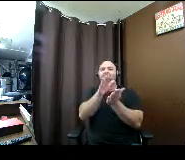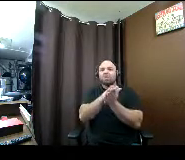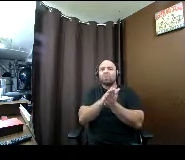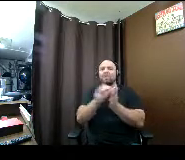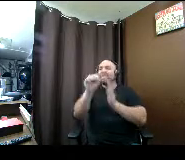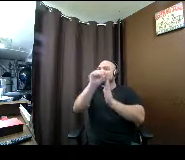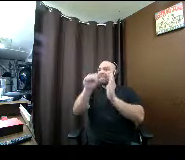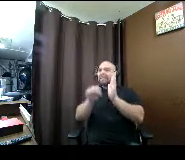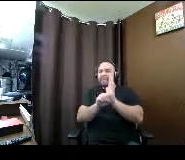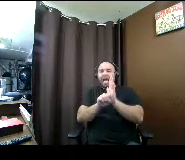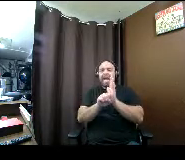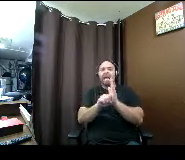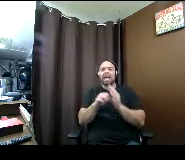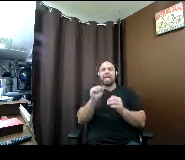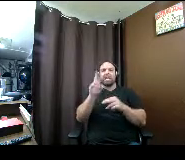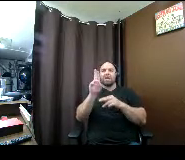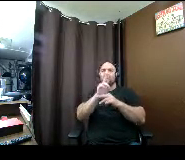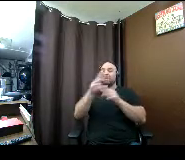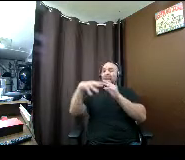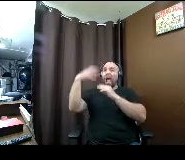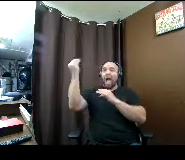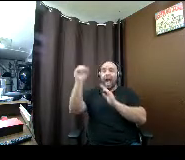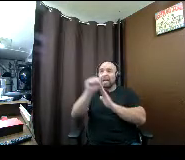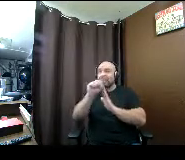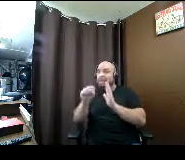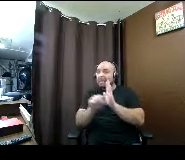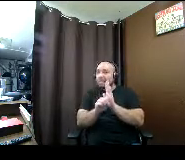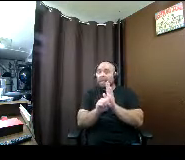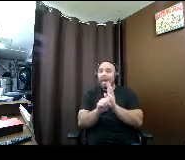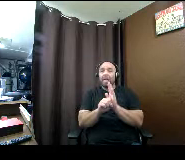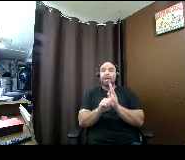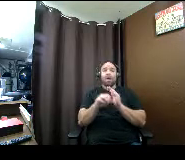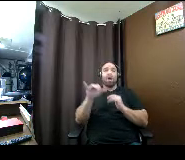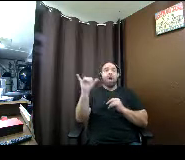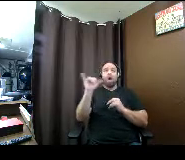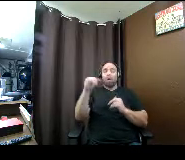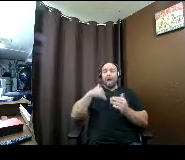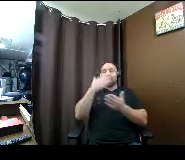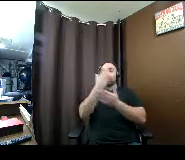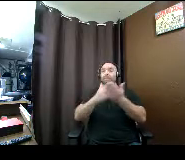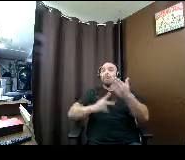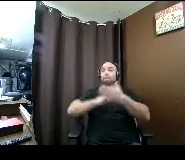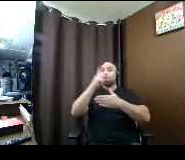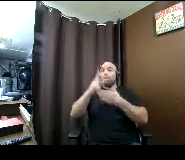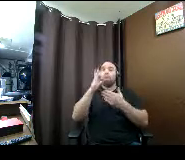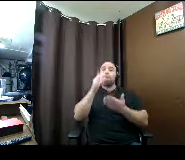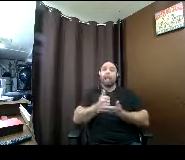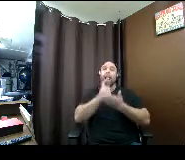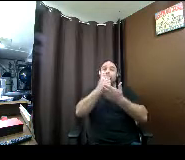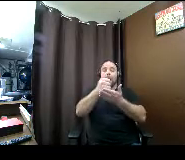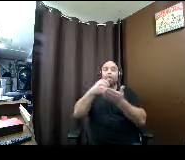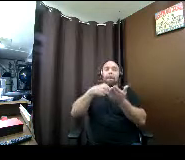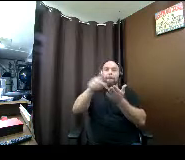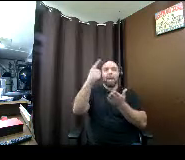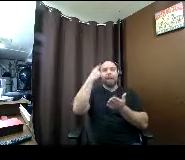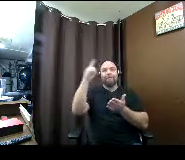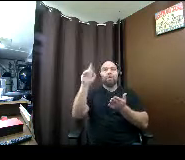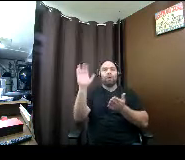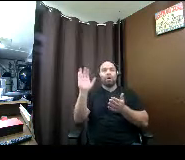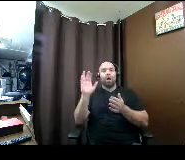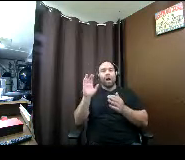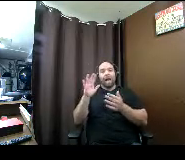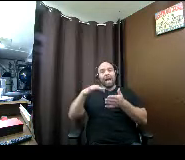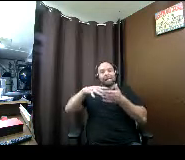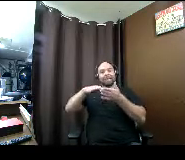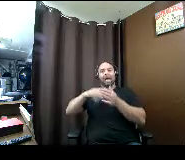they can use uh out of state there's even some programs that'll help pay for you going uh and doing a study abroad program